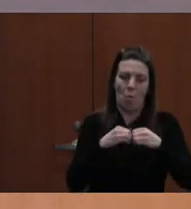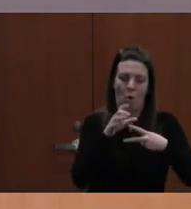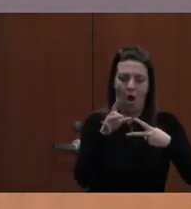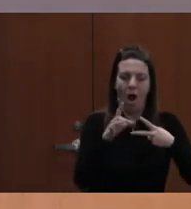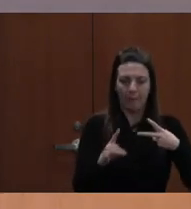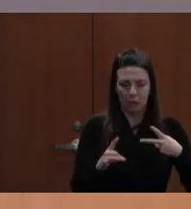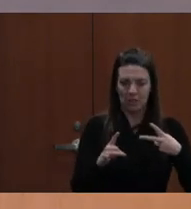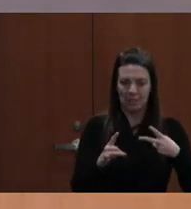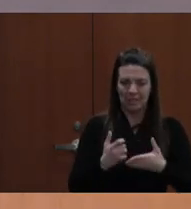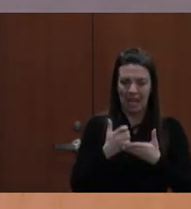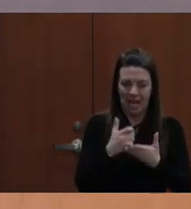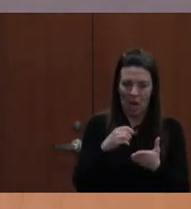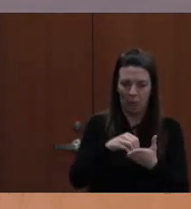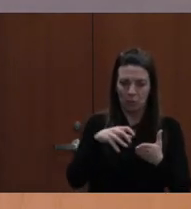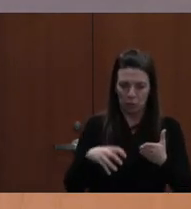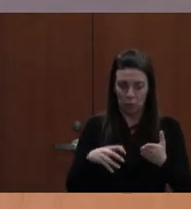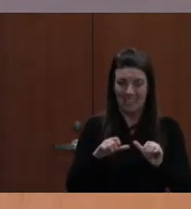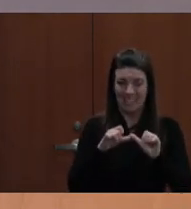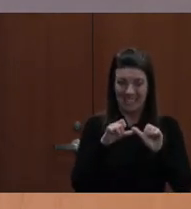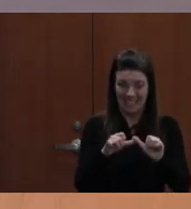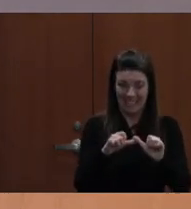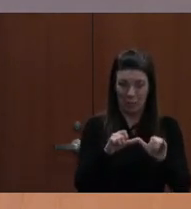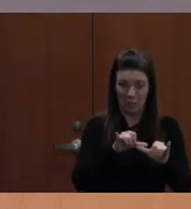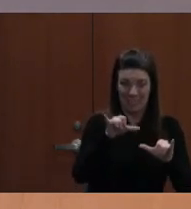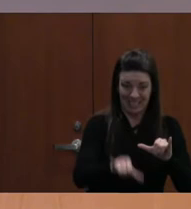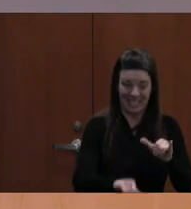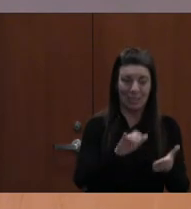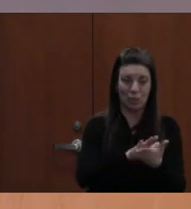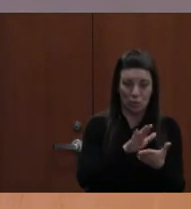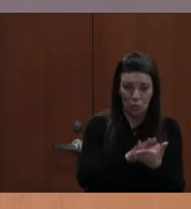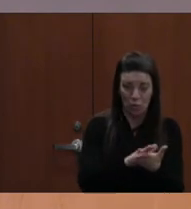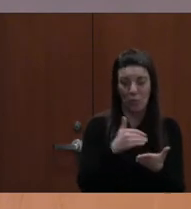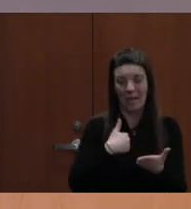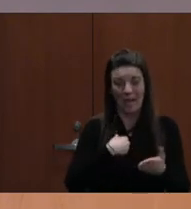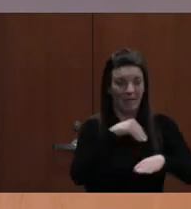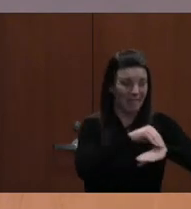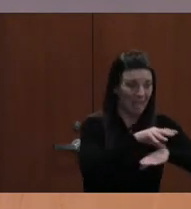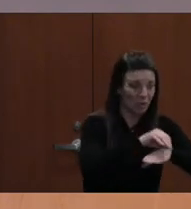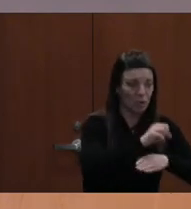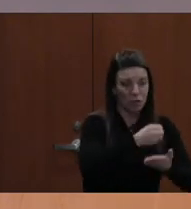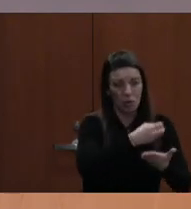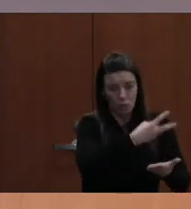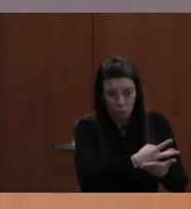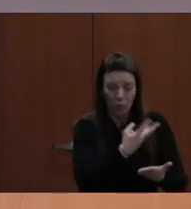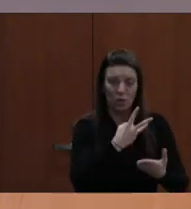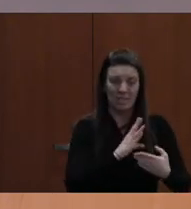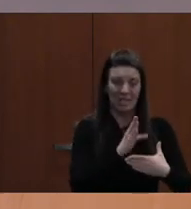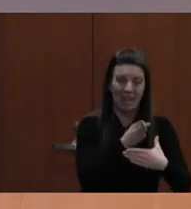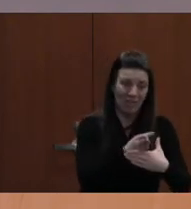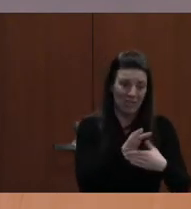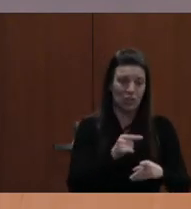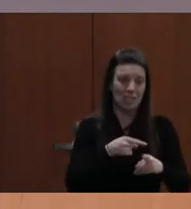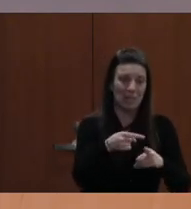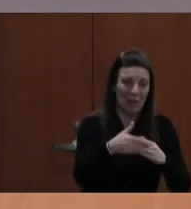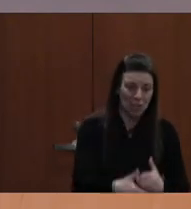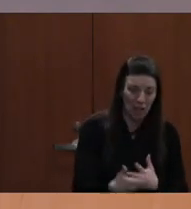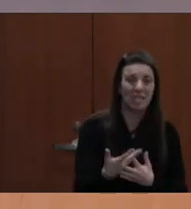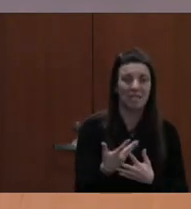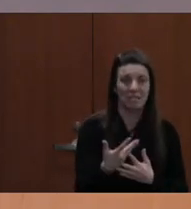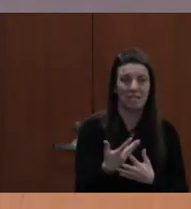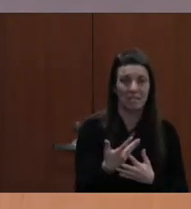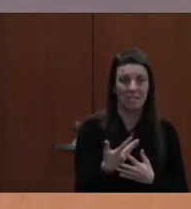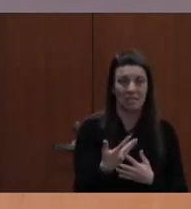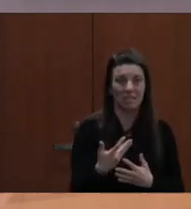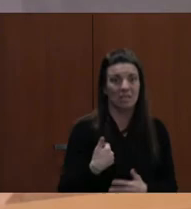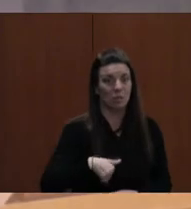and to work with them. Counselors, social workers, that type of thing. Intervention specialists, unfortunately. The needs of